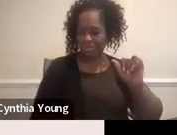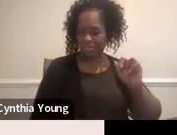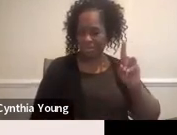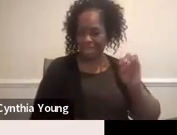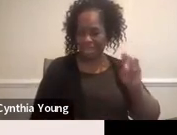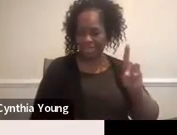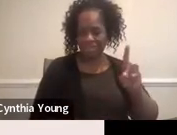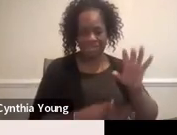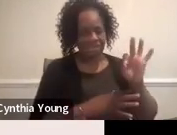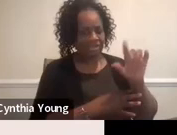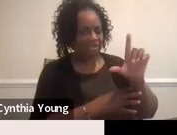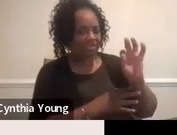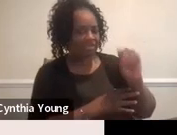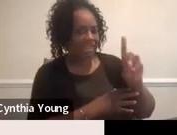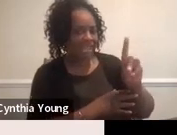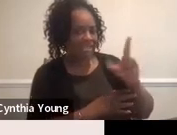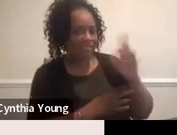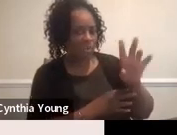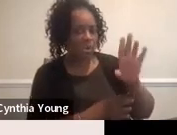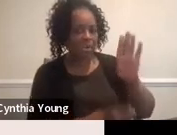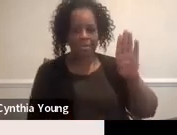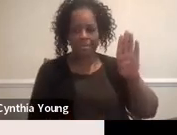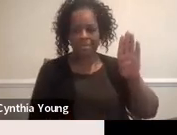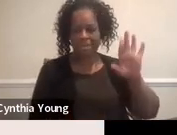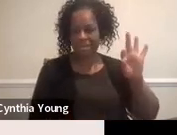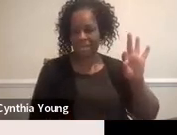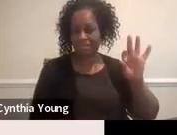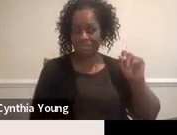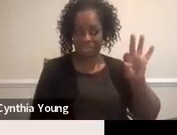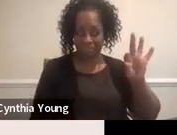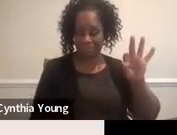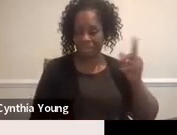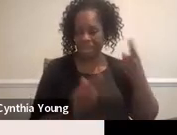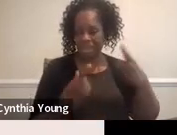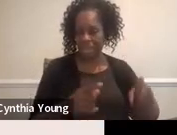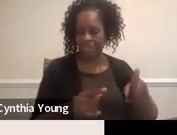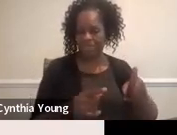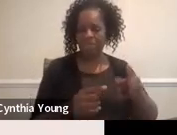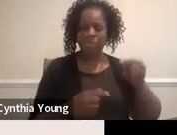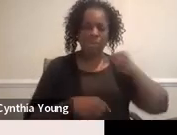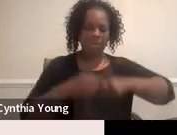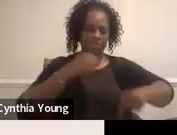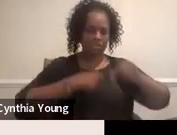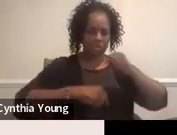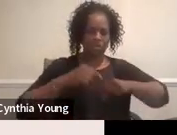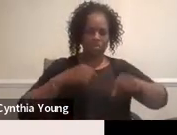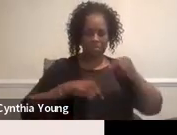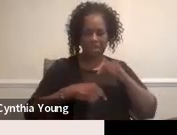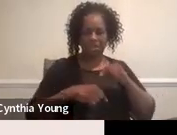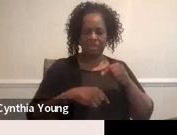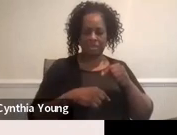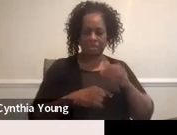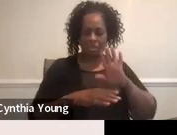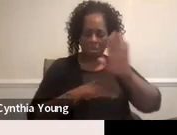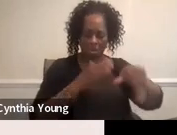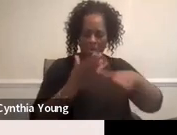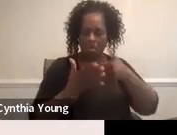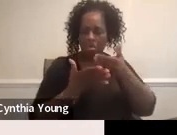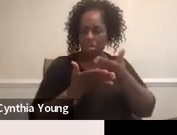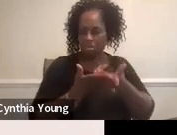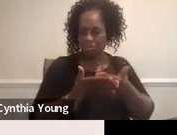If you were, we would want to look at all of those